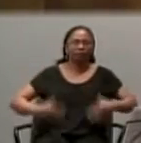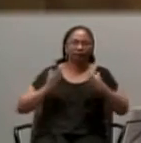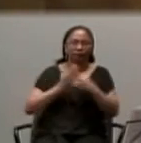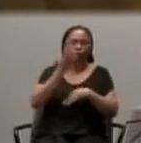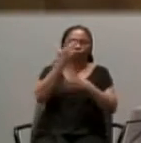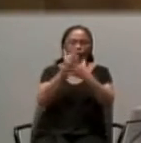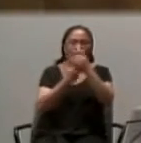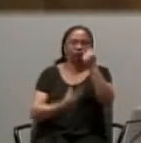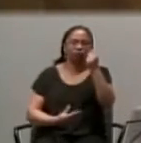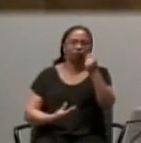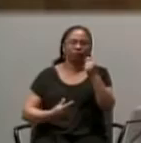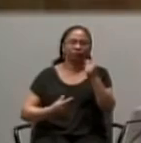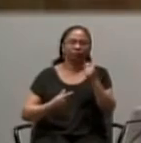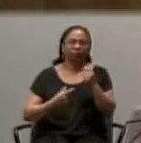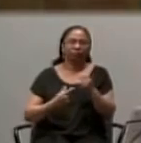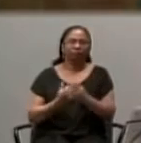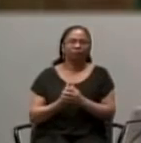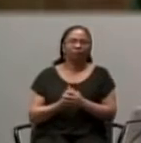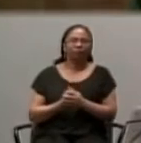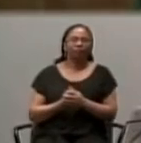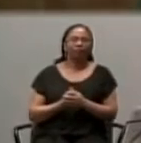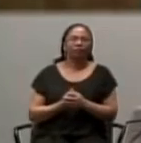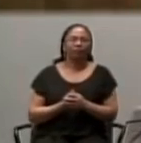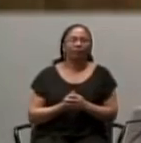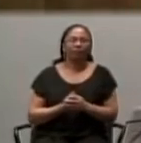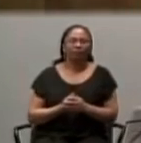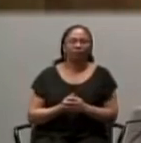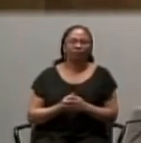combination, That can accomplish that, For both,